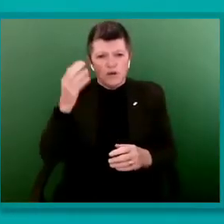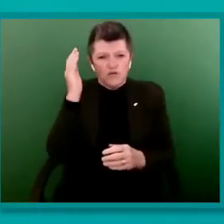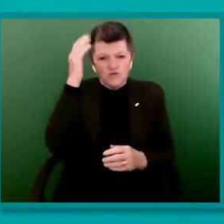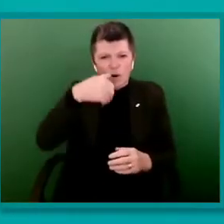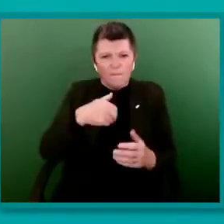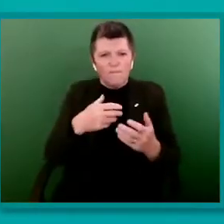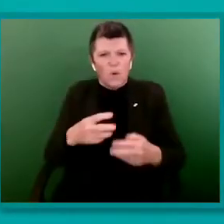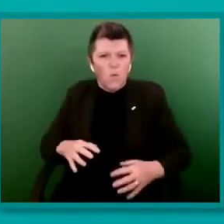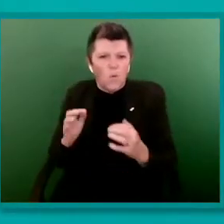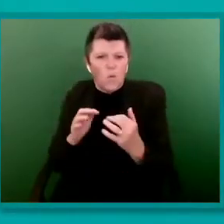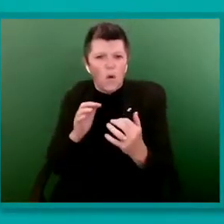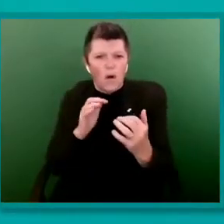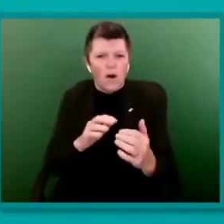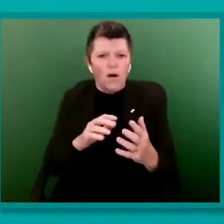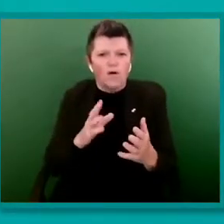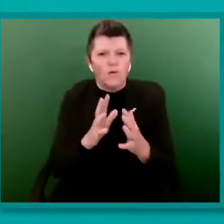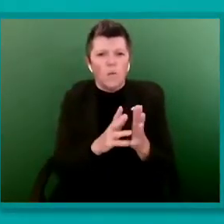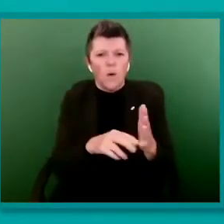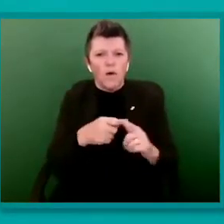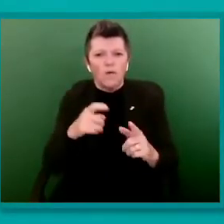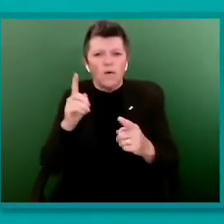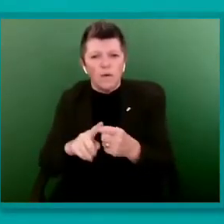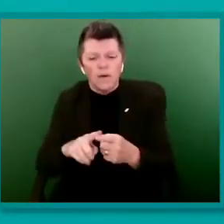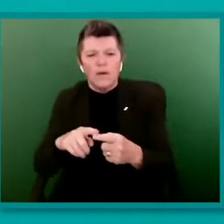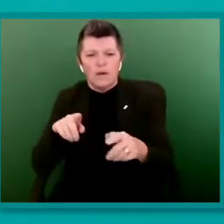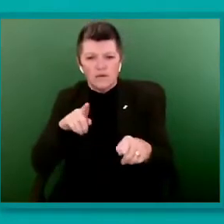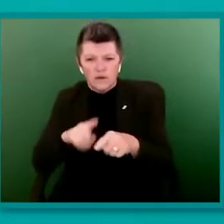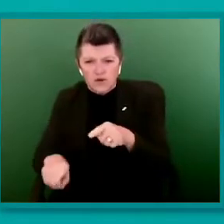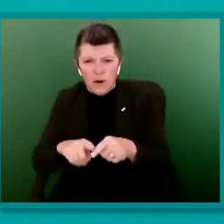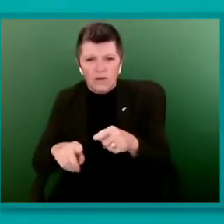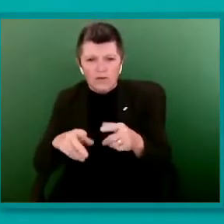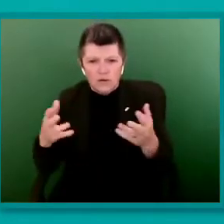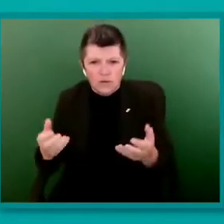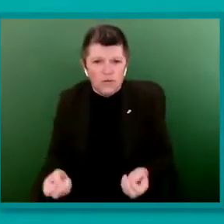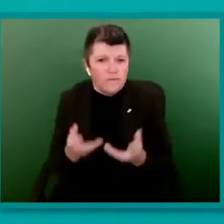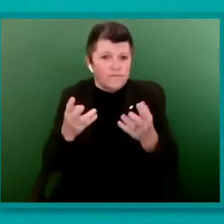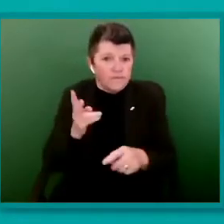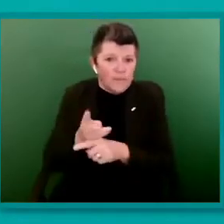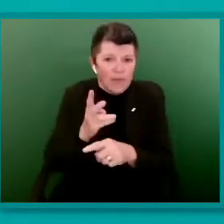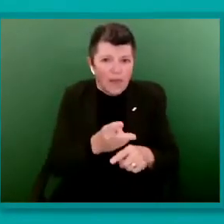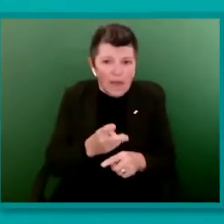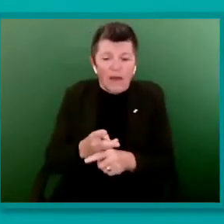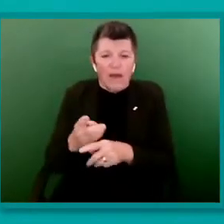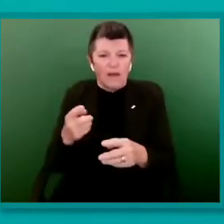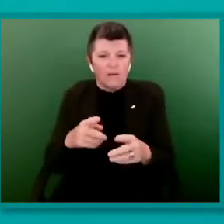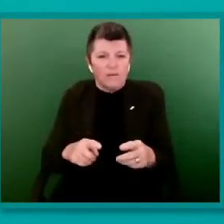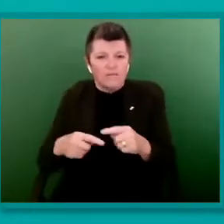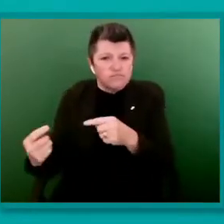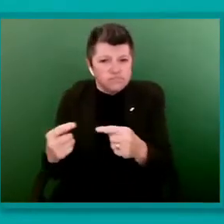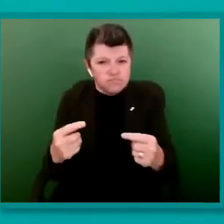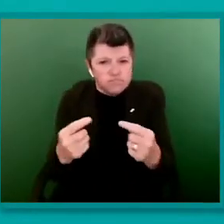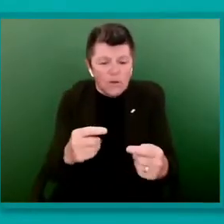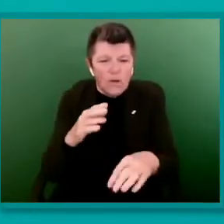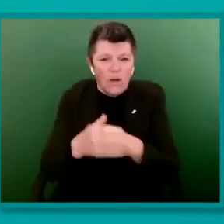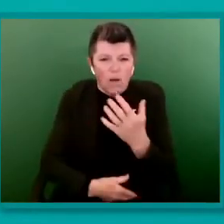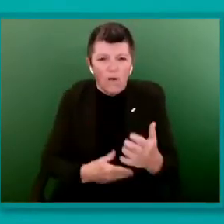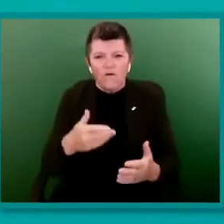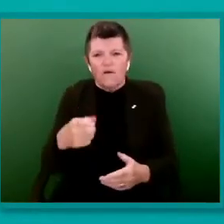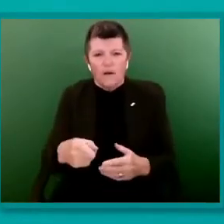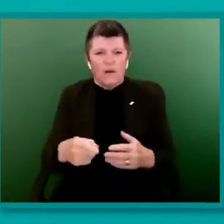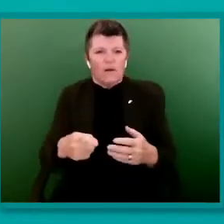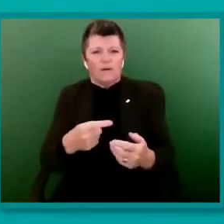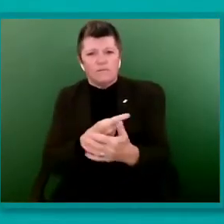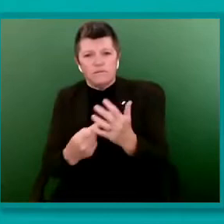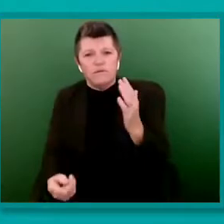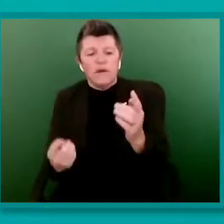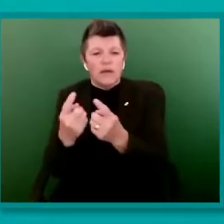culture war on a range of issues, with the suggestion that the Progressive Equalities Agenda has gone too far. We know